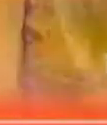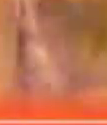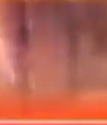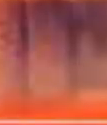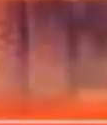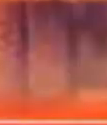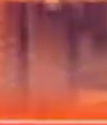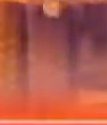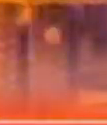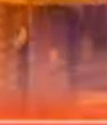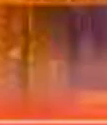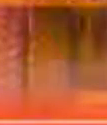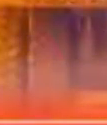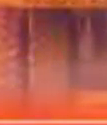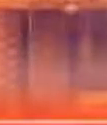Bill, have soon. Well,